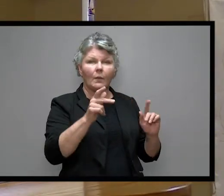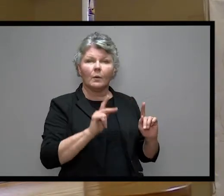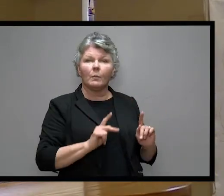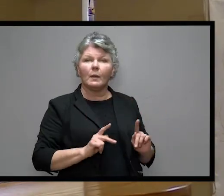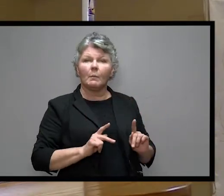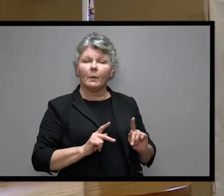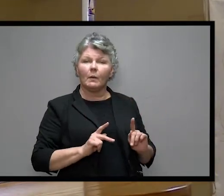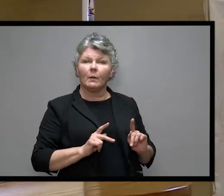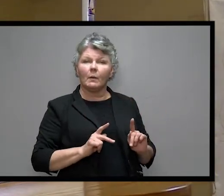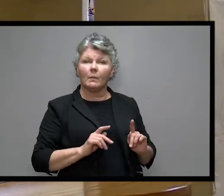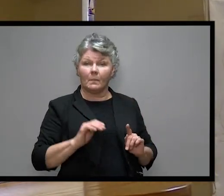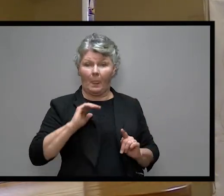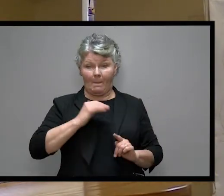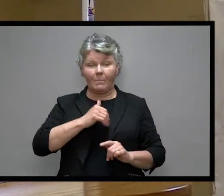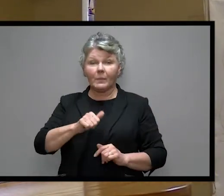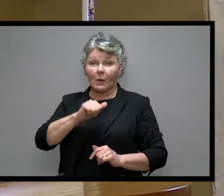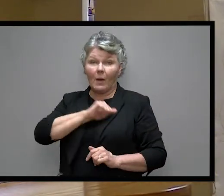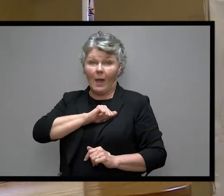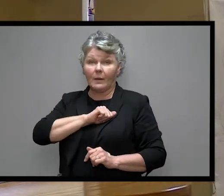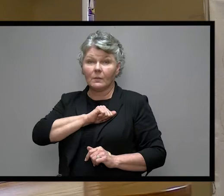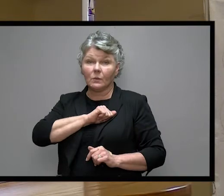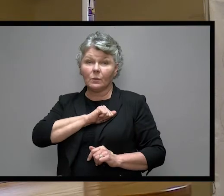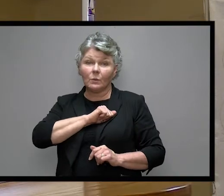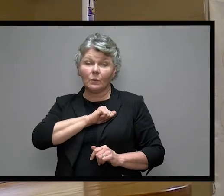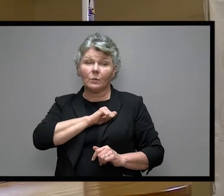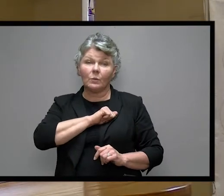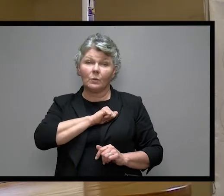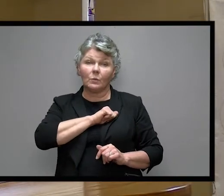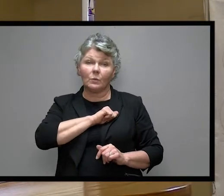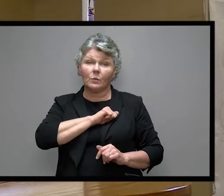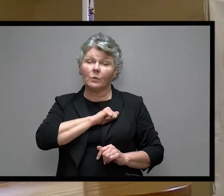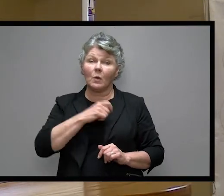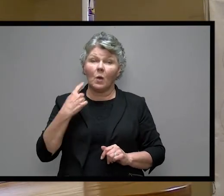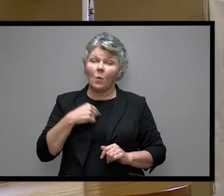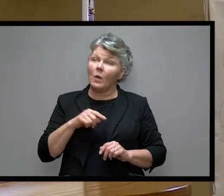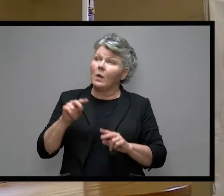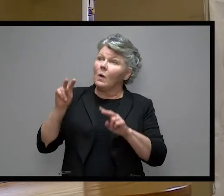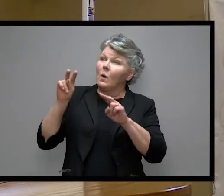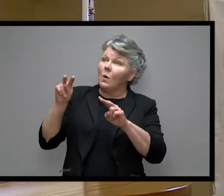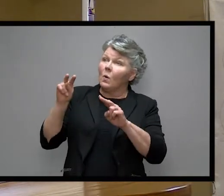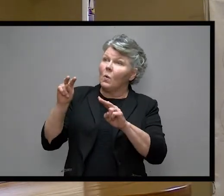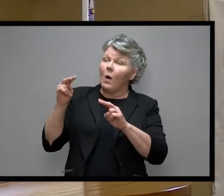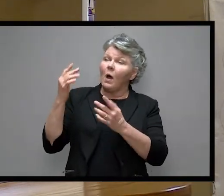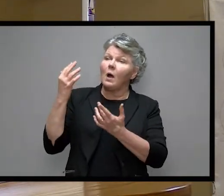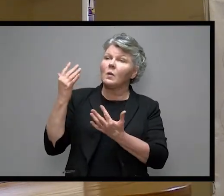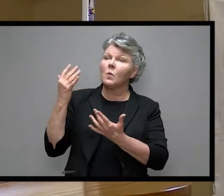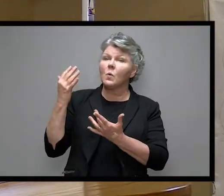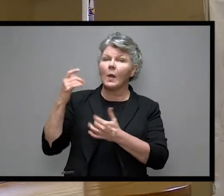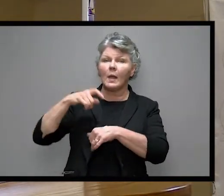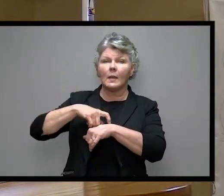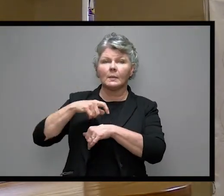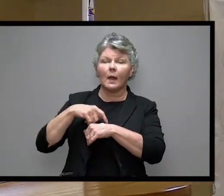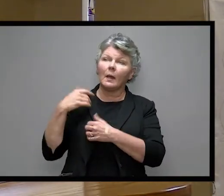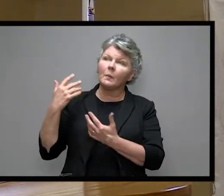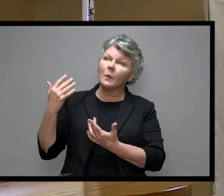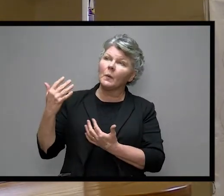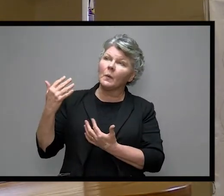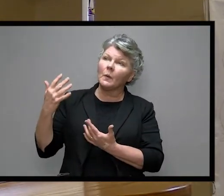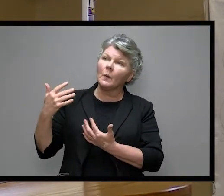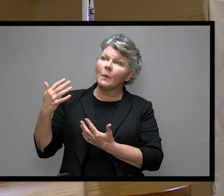What might our attitude be while we watch and wait through the passage of time for his